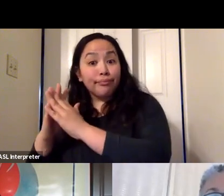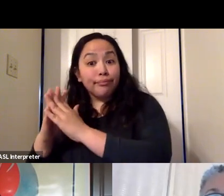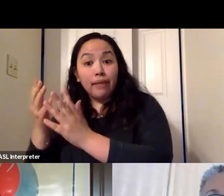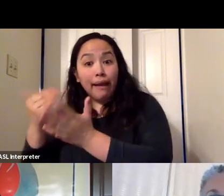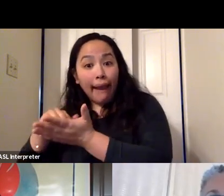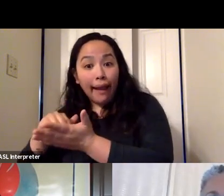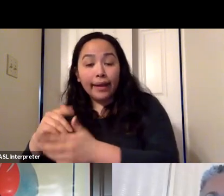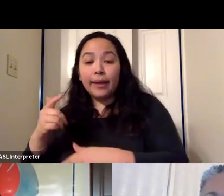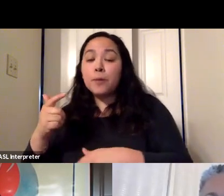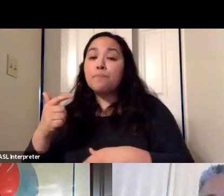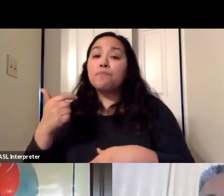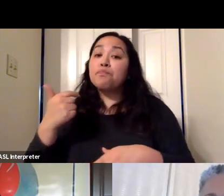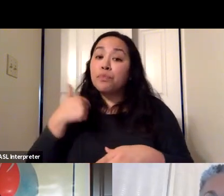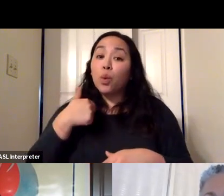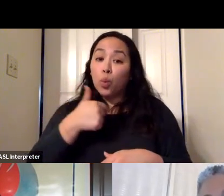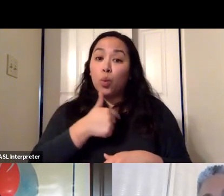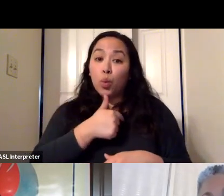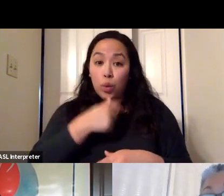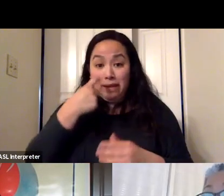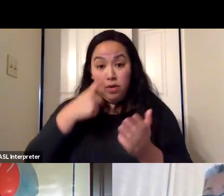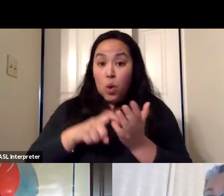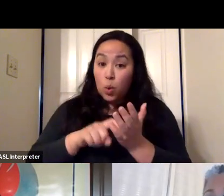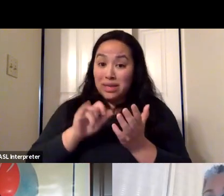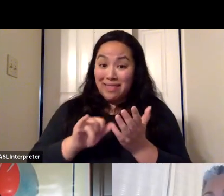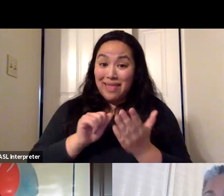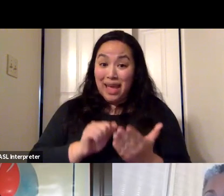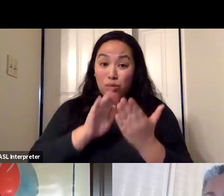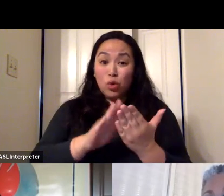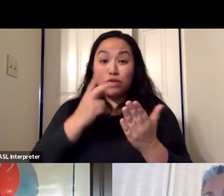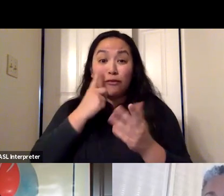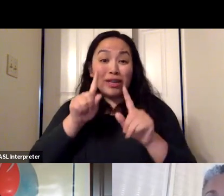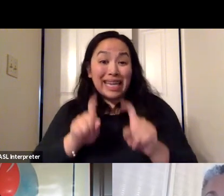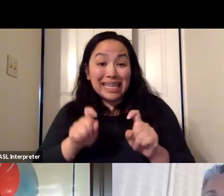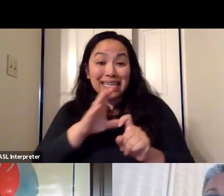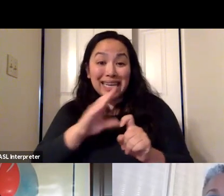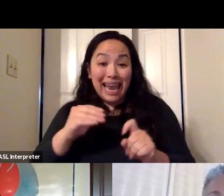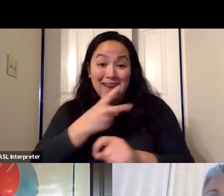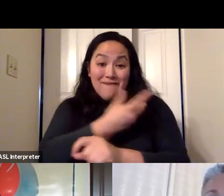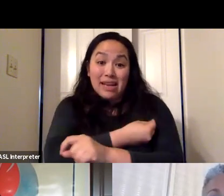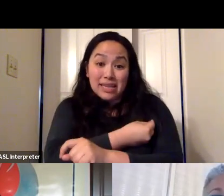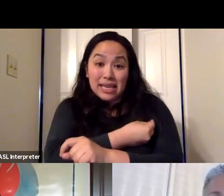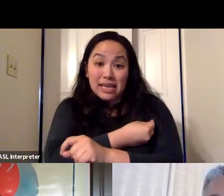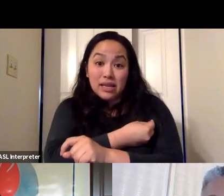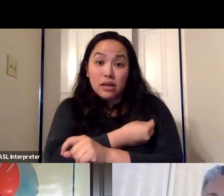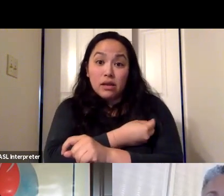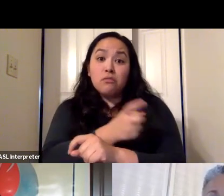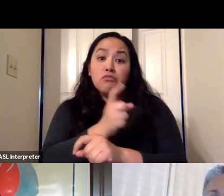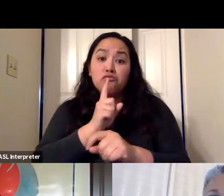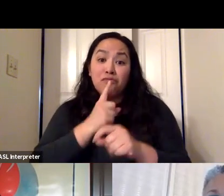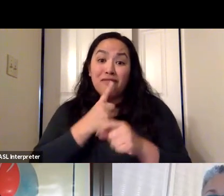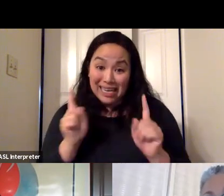we have found that approach for both testing and for vaccination to be really, really effective